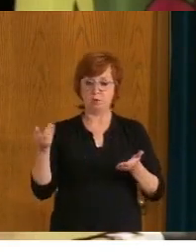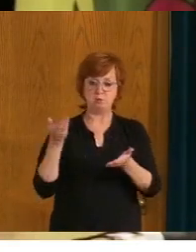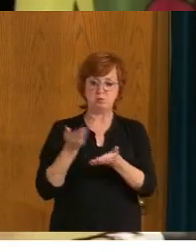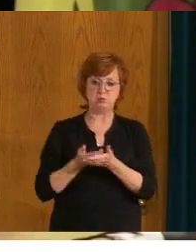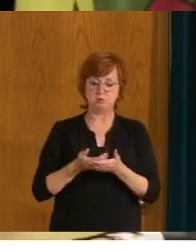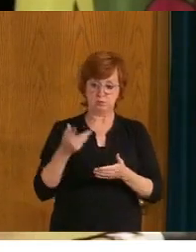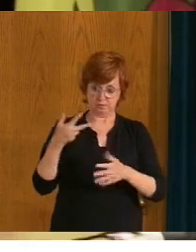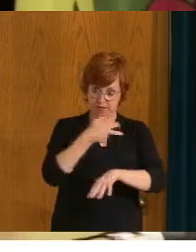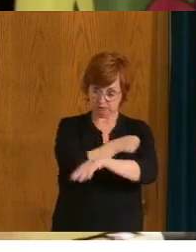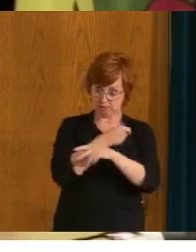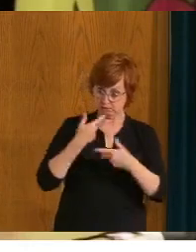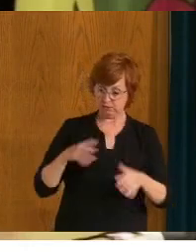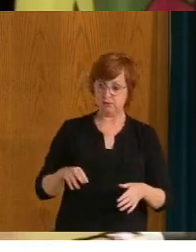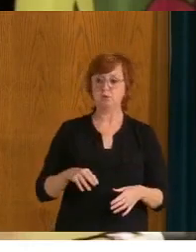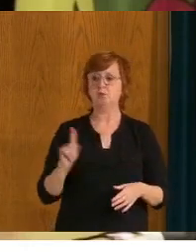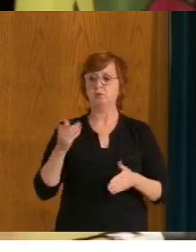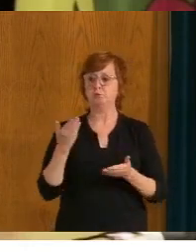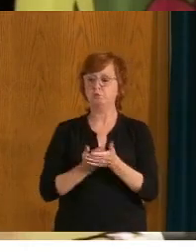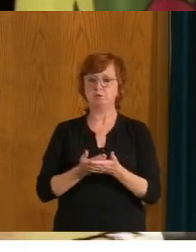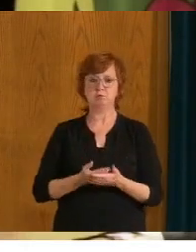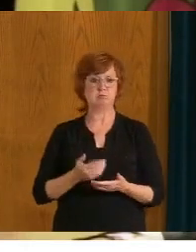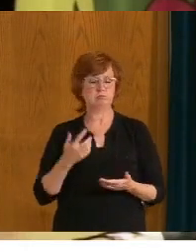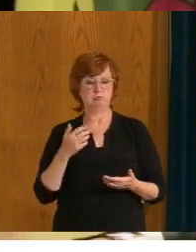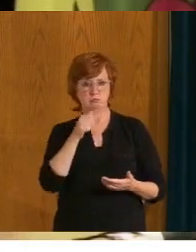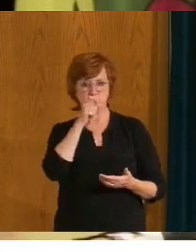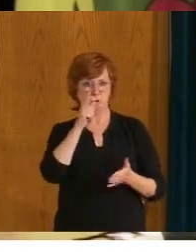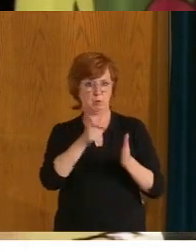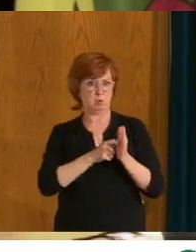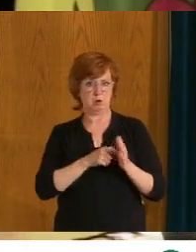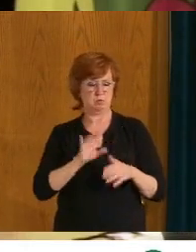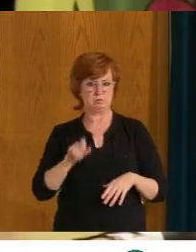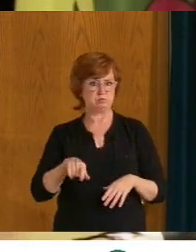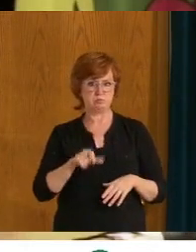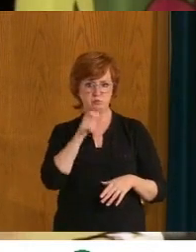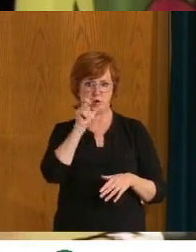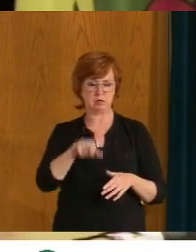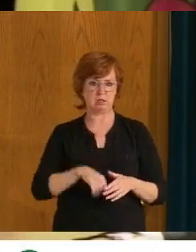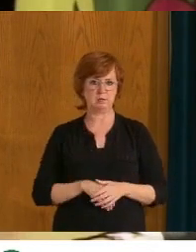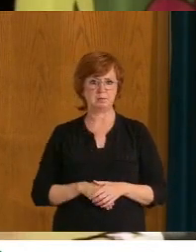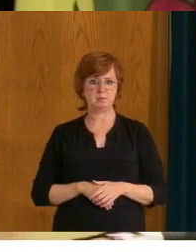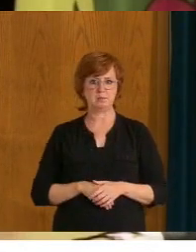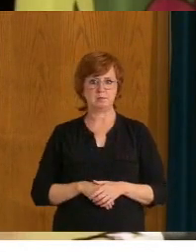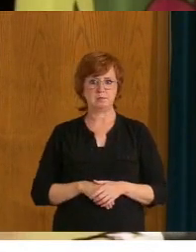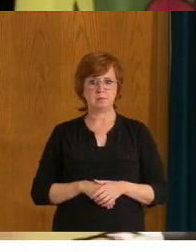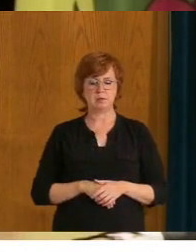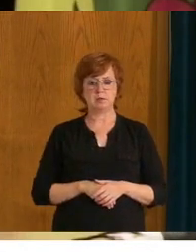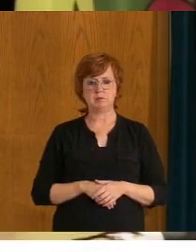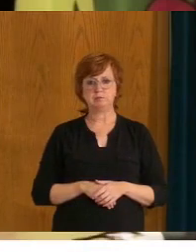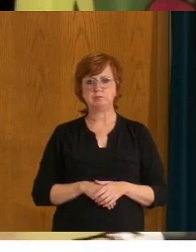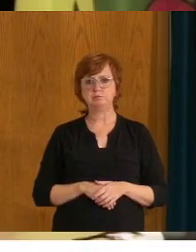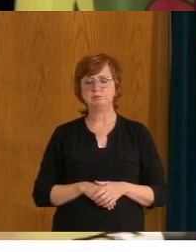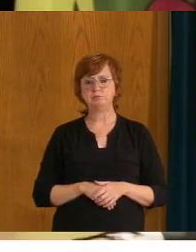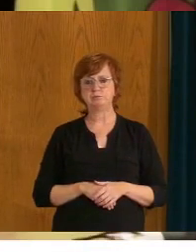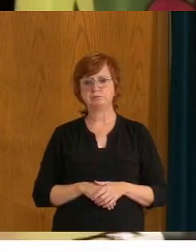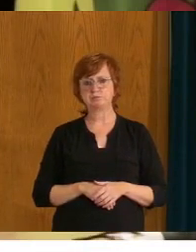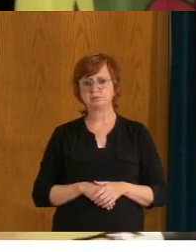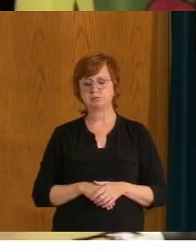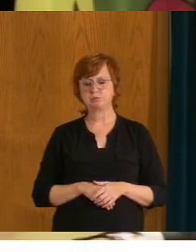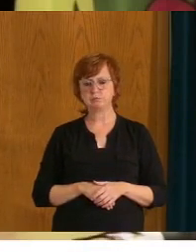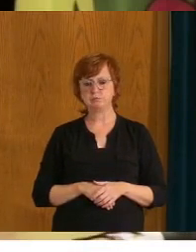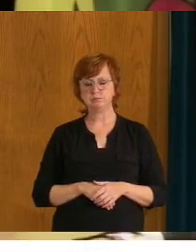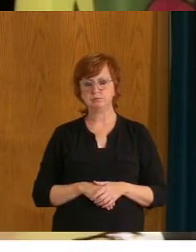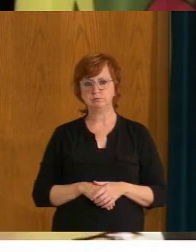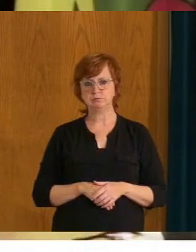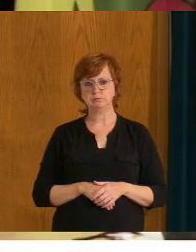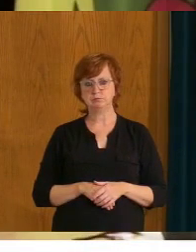event here in the province. So that that being said, there is an area where there may be some